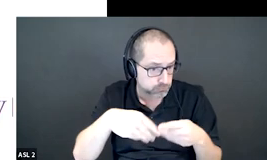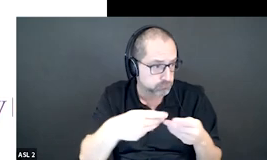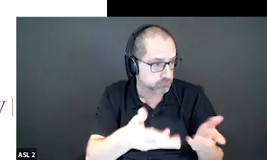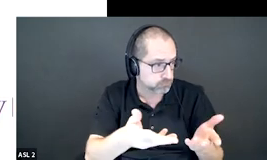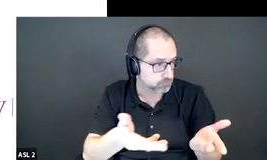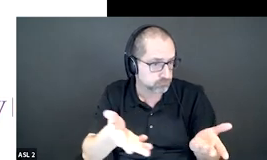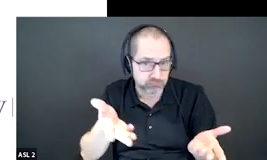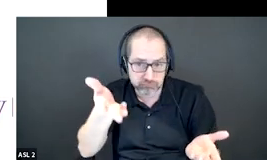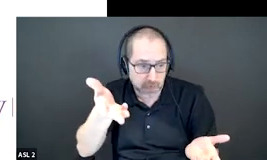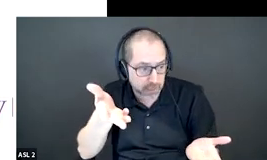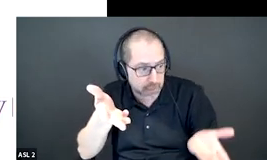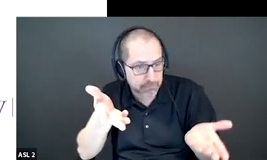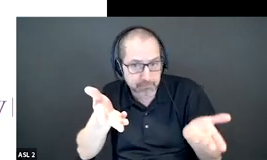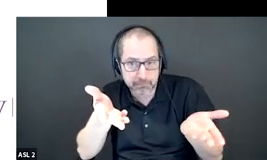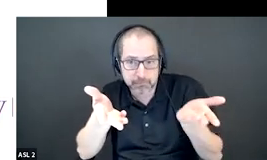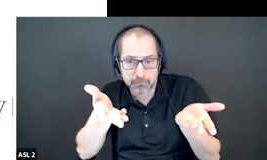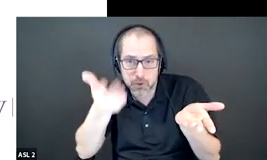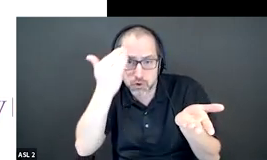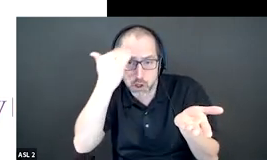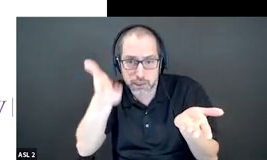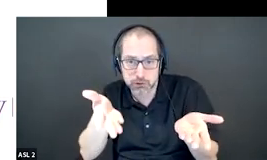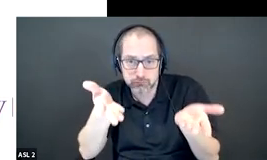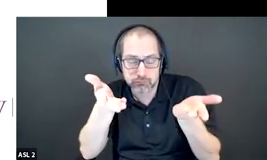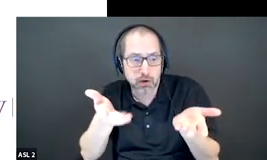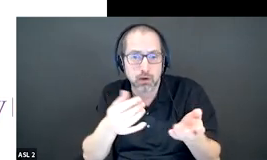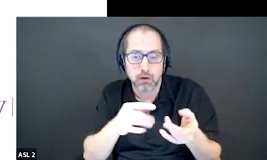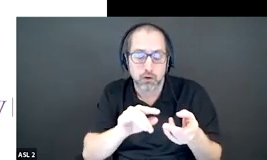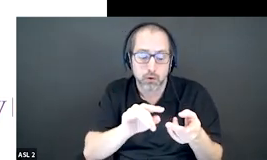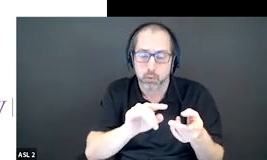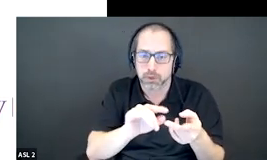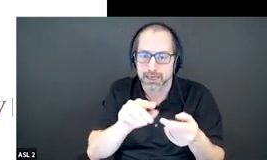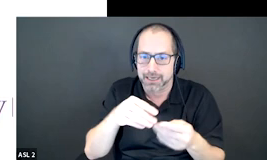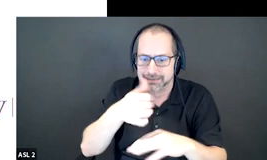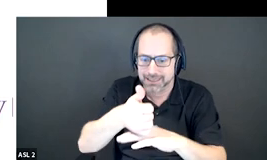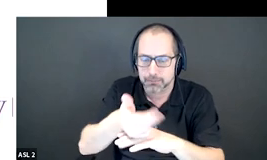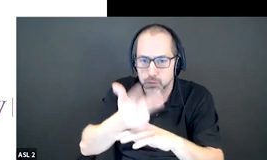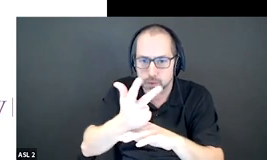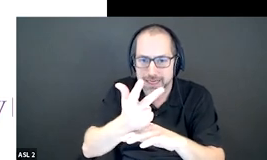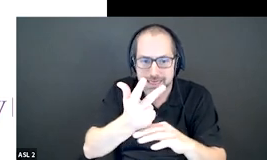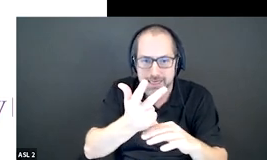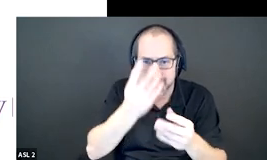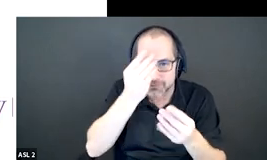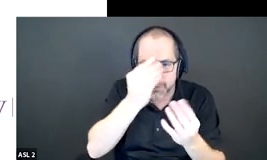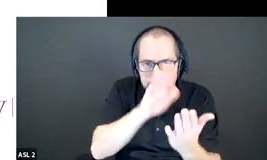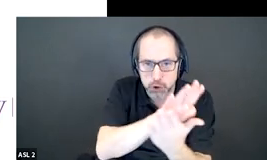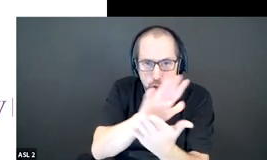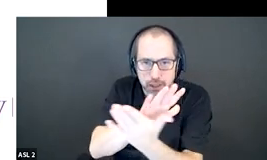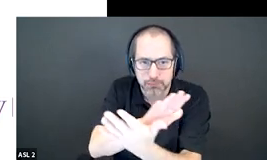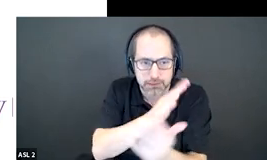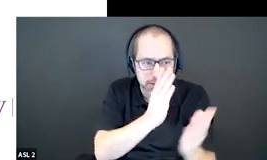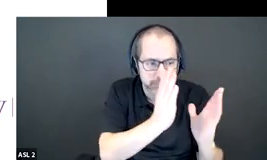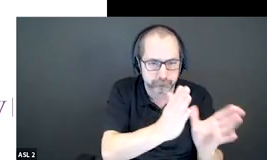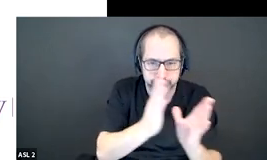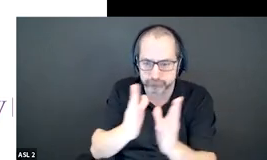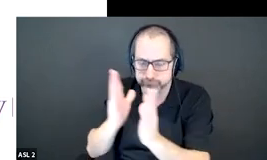um was through creating three different types of information documents um so we created a knowledge